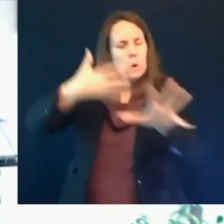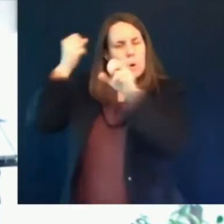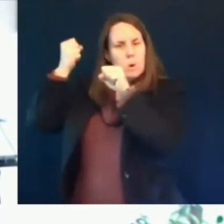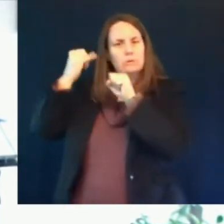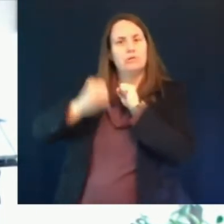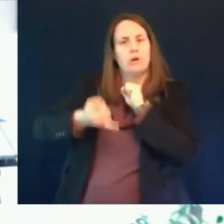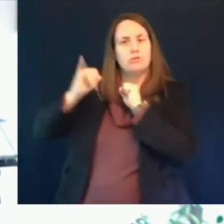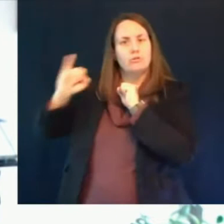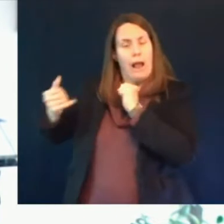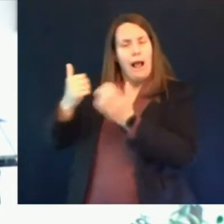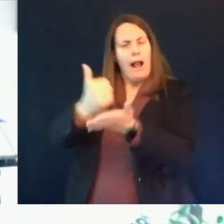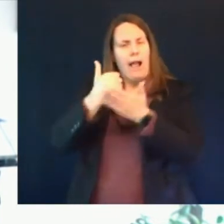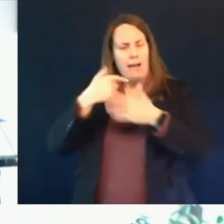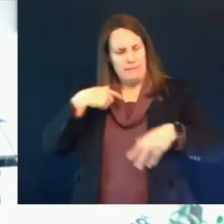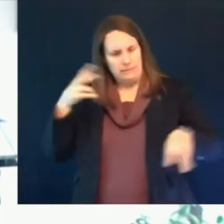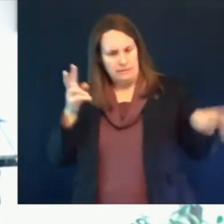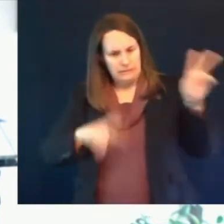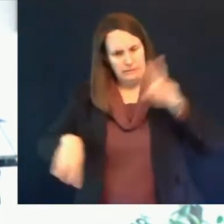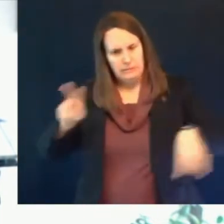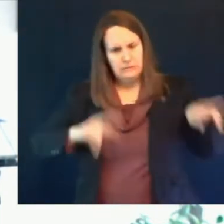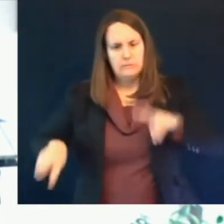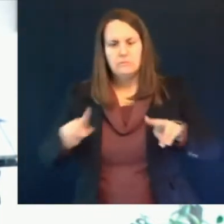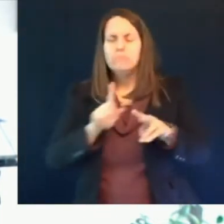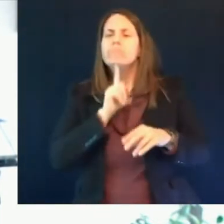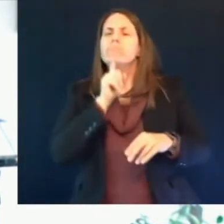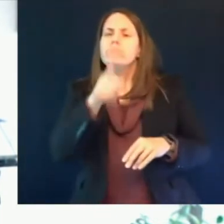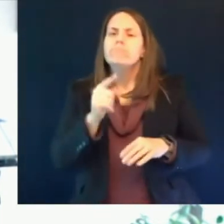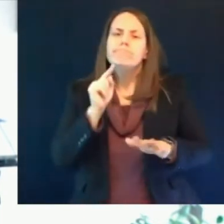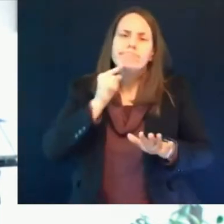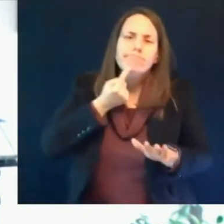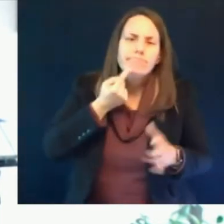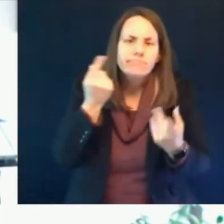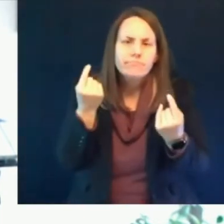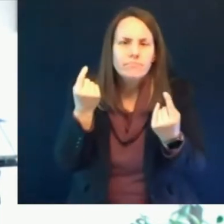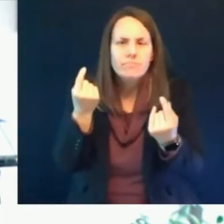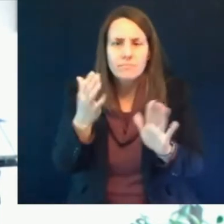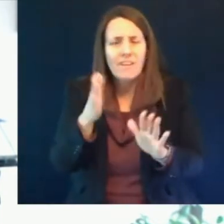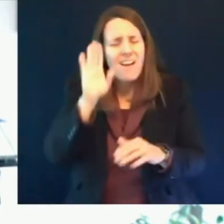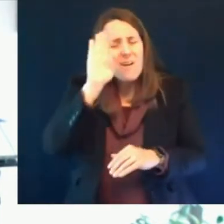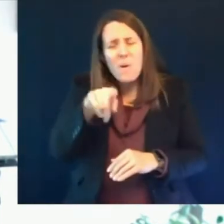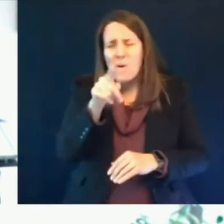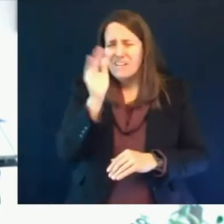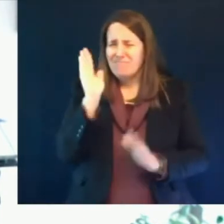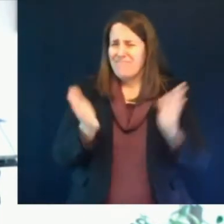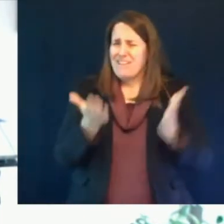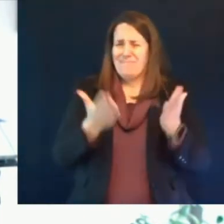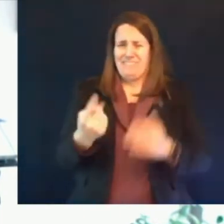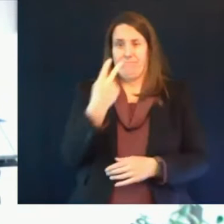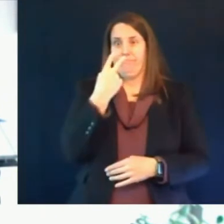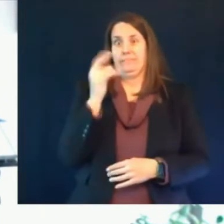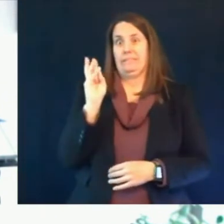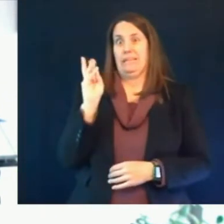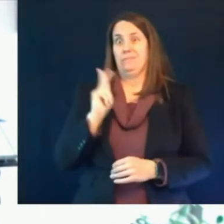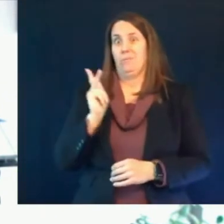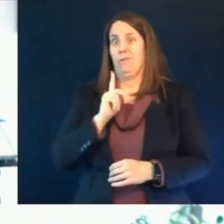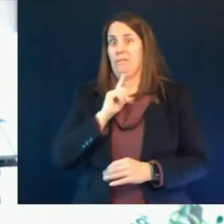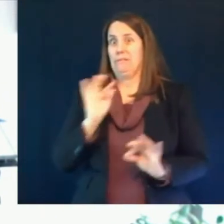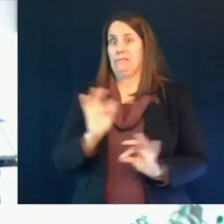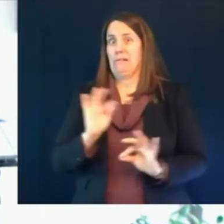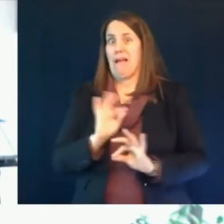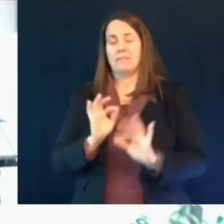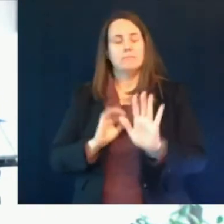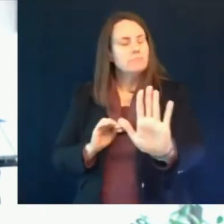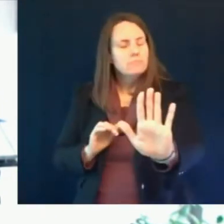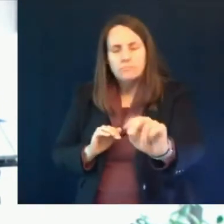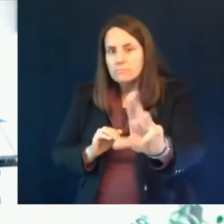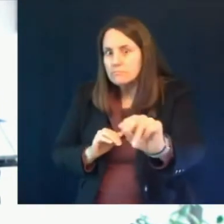fully investigate so yes it's a small number but it seems to be a very specific pathology that's explained that that is behind